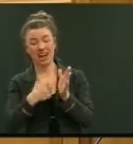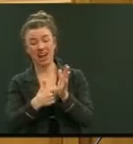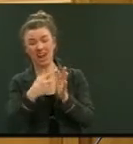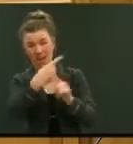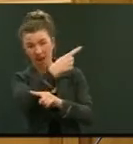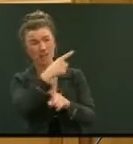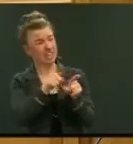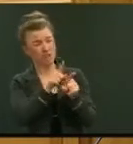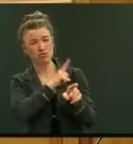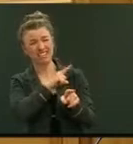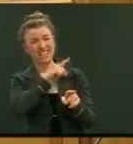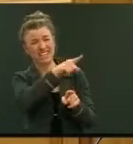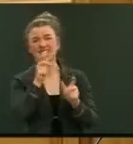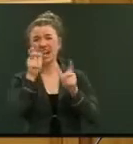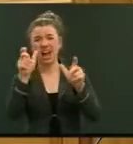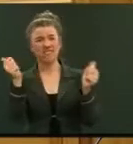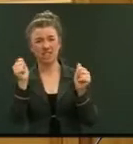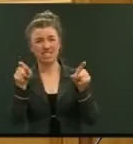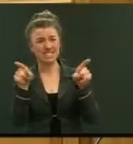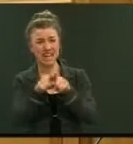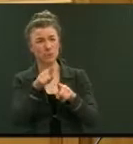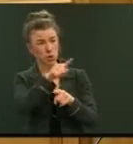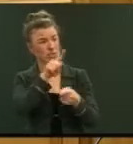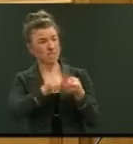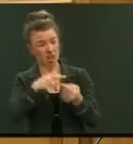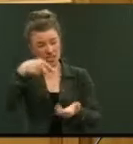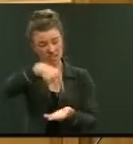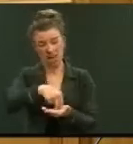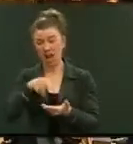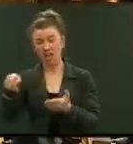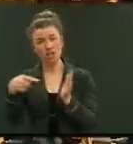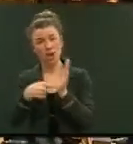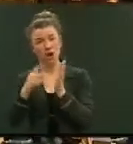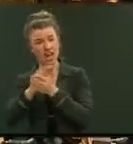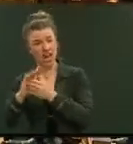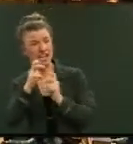reason when he shouted out across the chamber while you were still on your feet, sir.